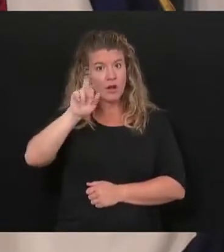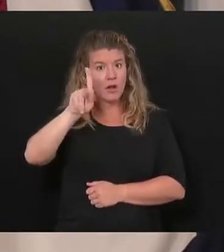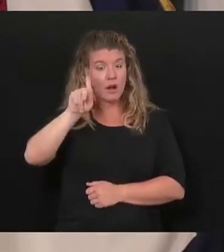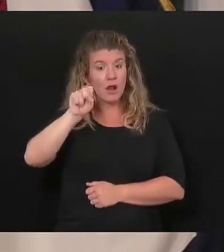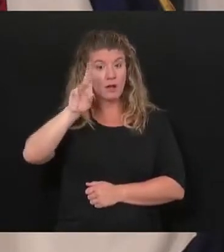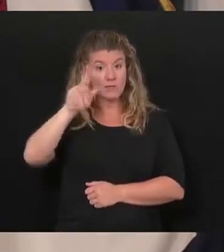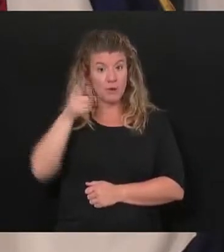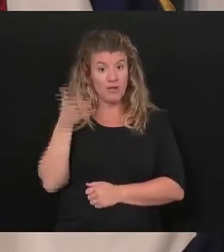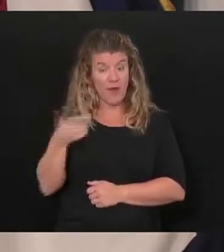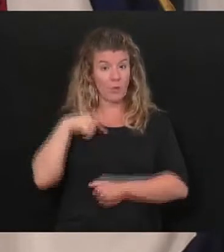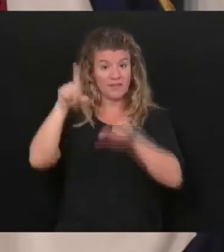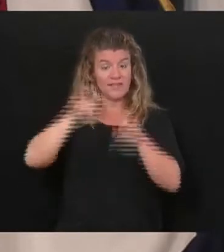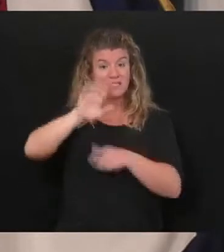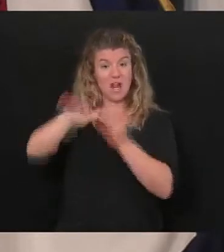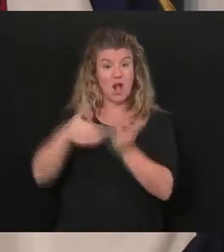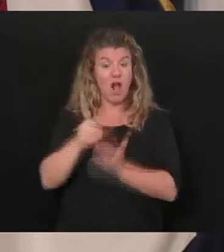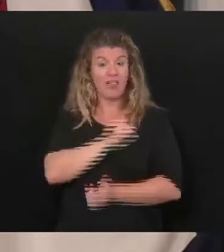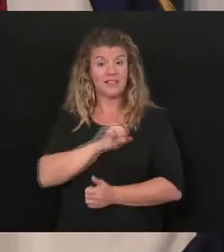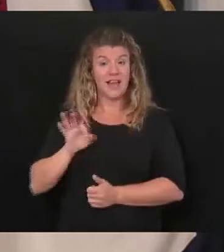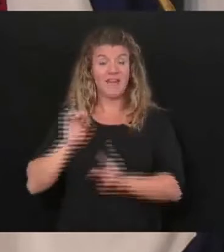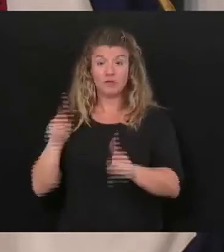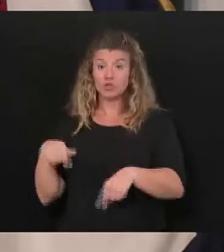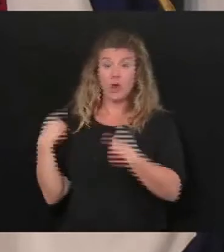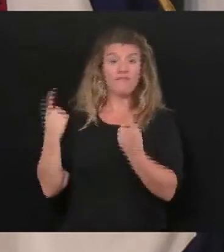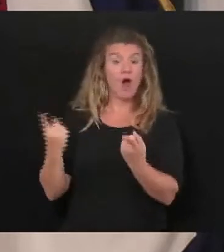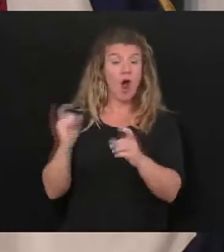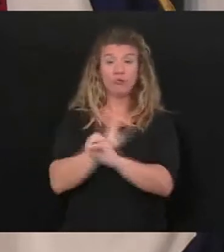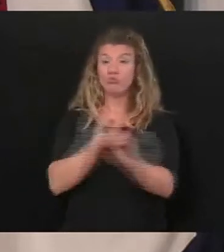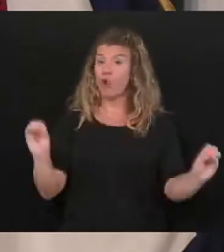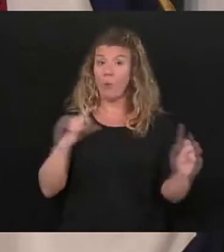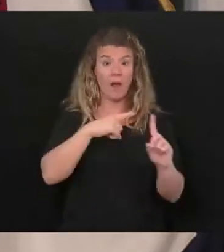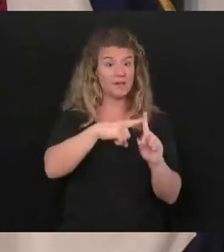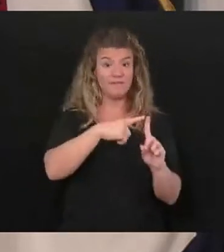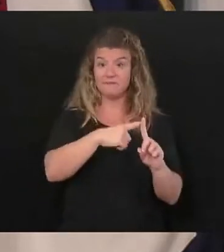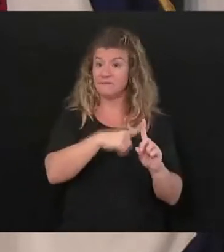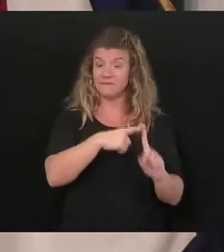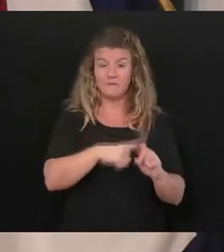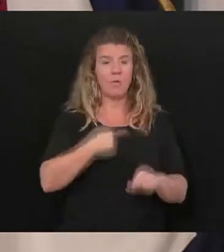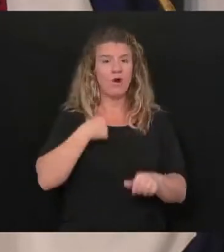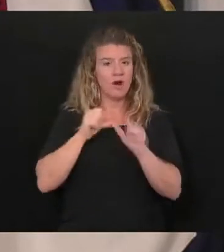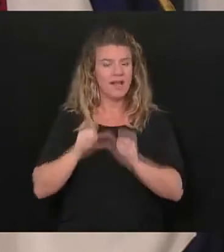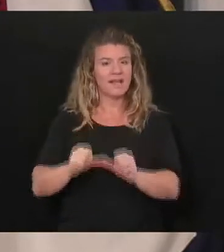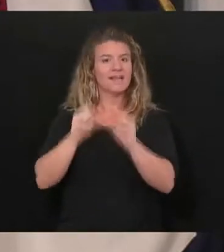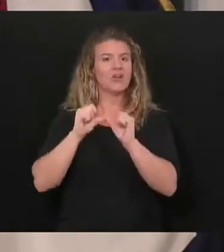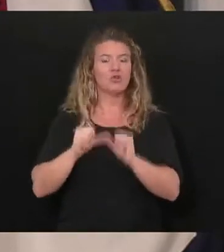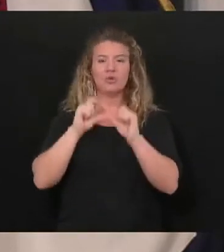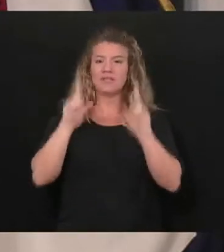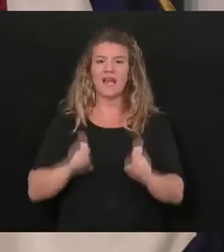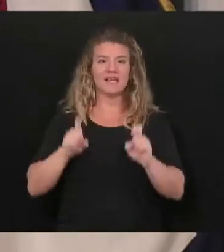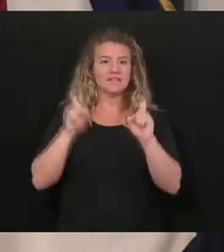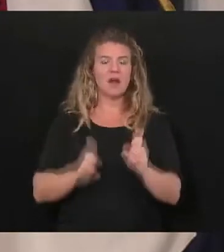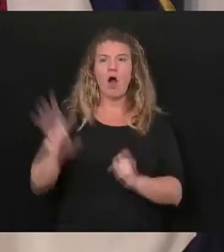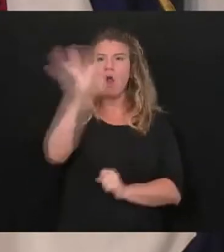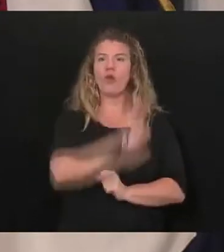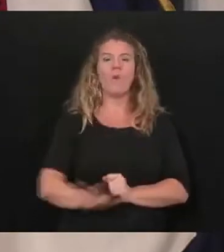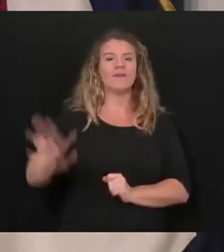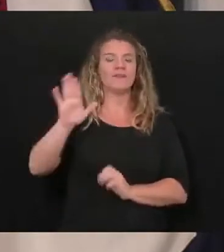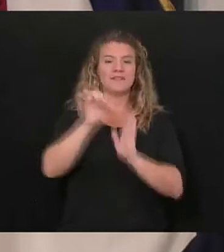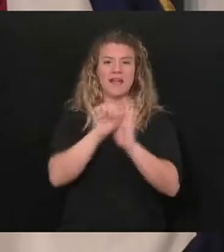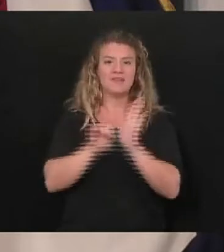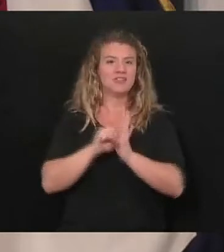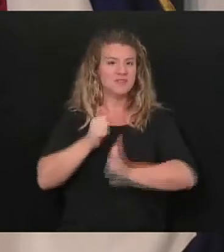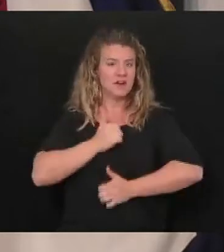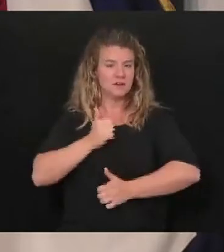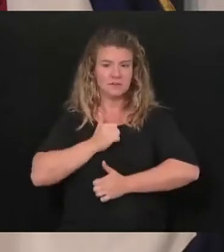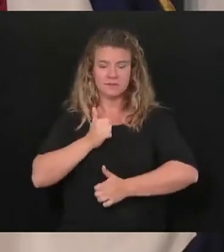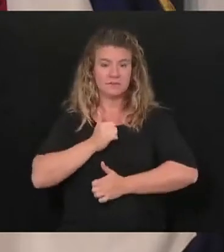which is great. And we're continuing this commitment with our veterans all over our state all the time. You know, no